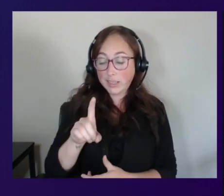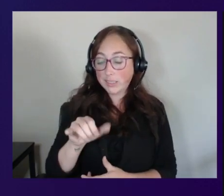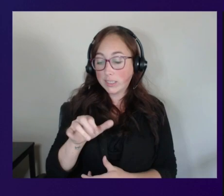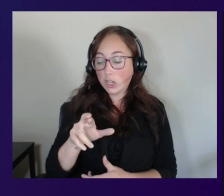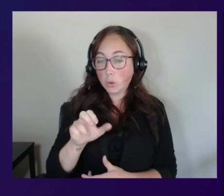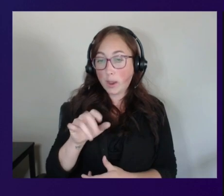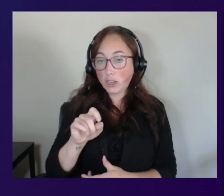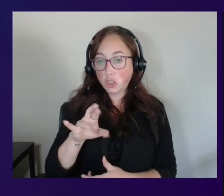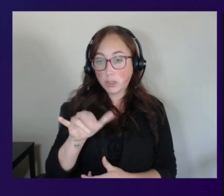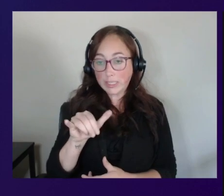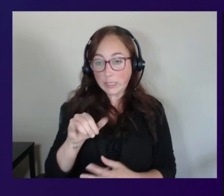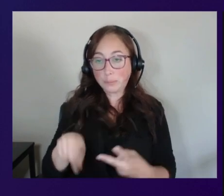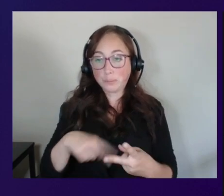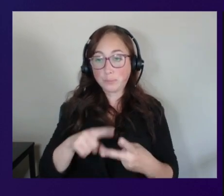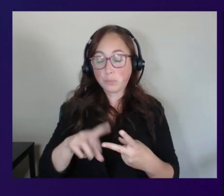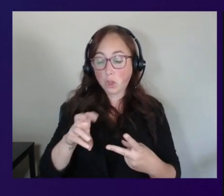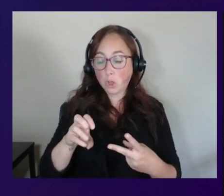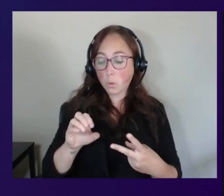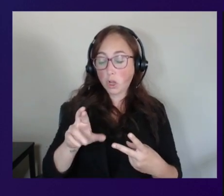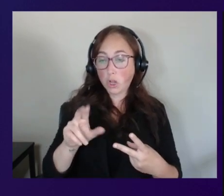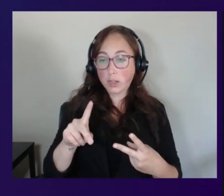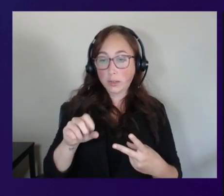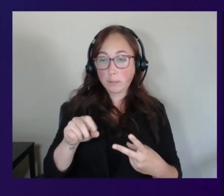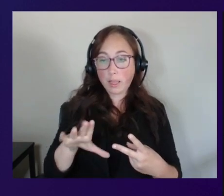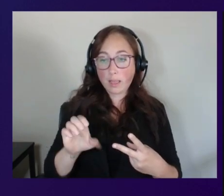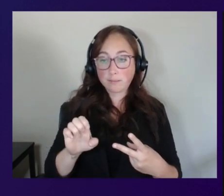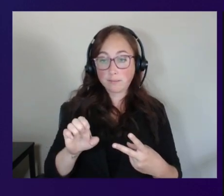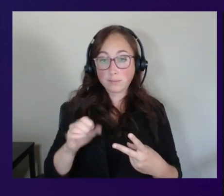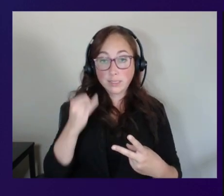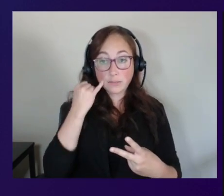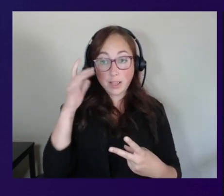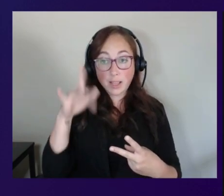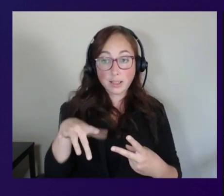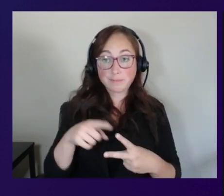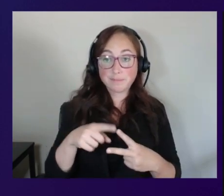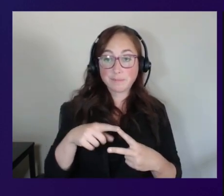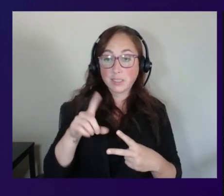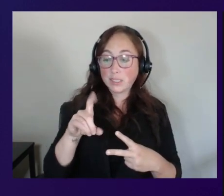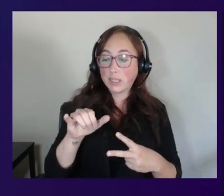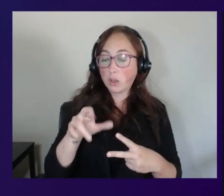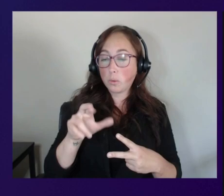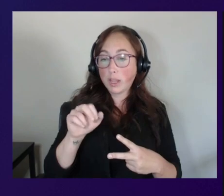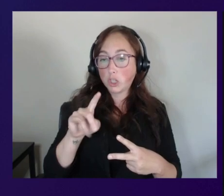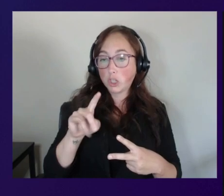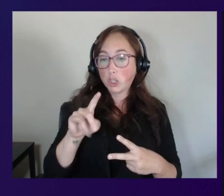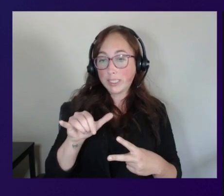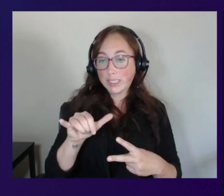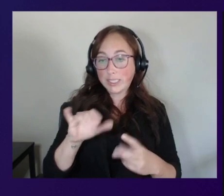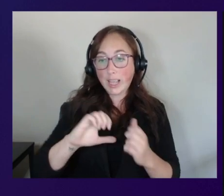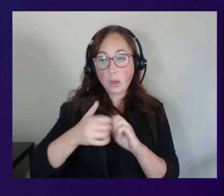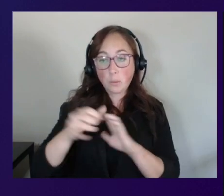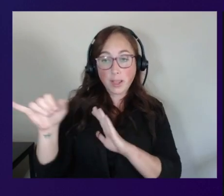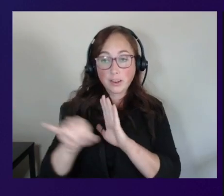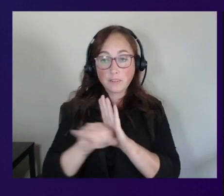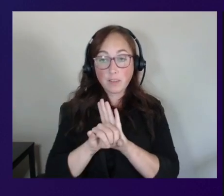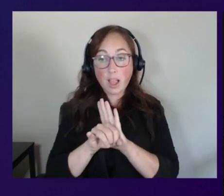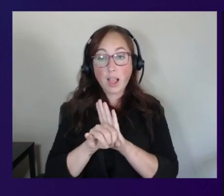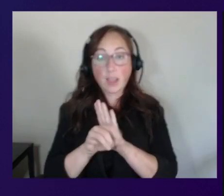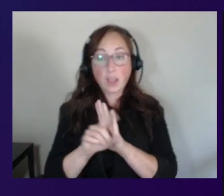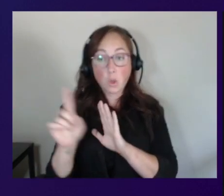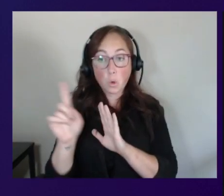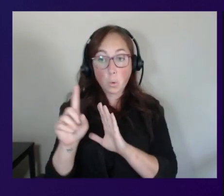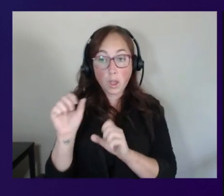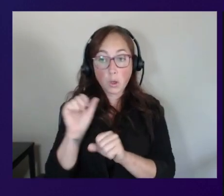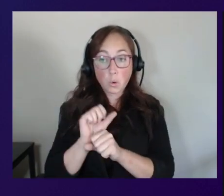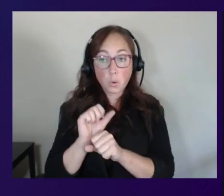workspaces so if i click on the directories this is going to be as i mentioned how we identify where these workspaces are and so when we